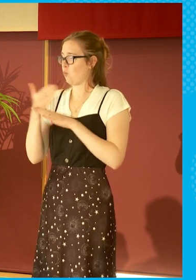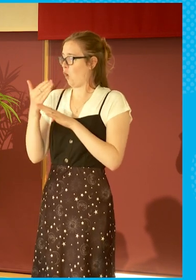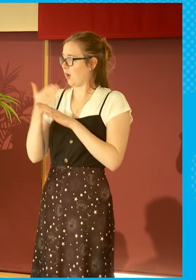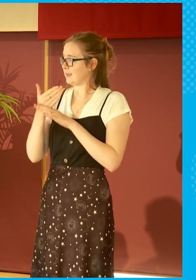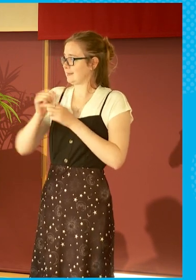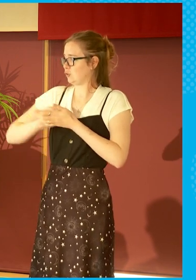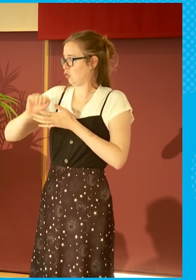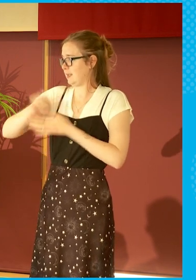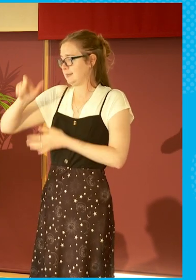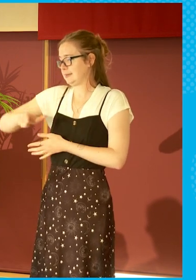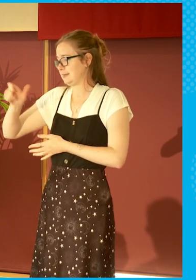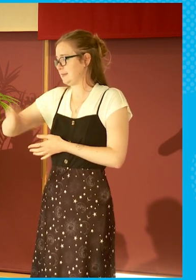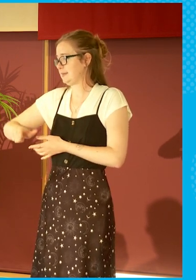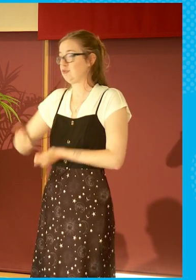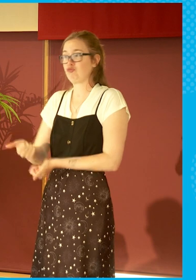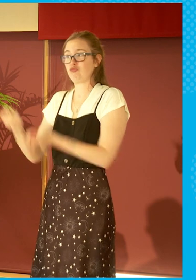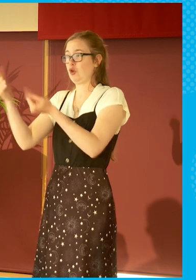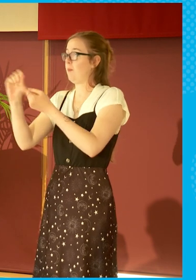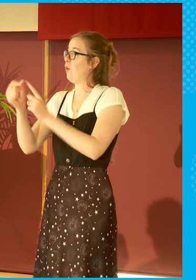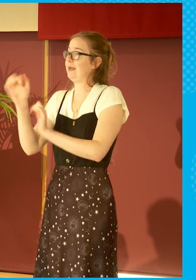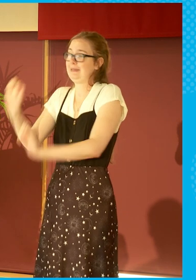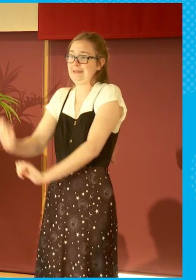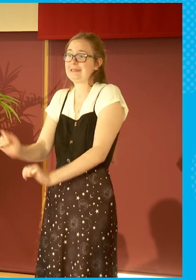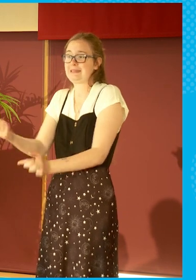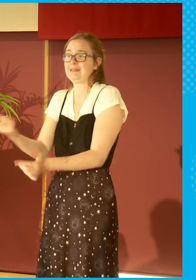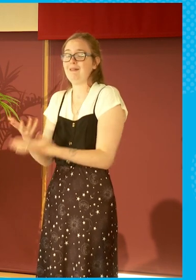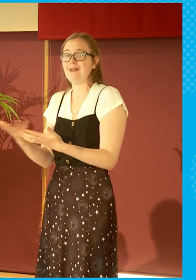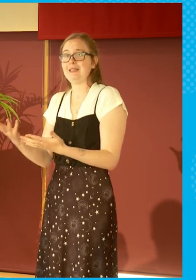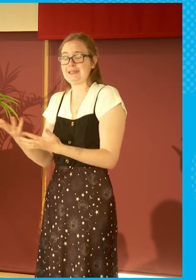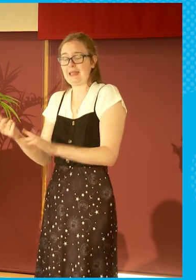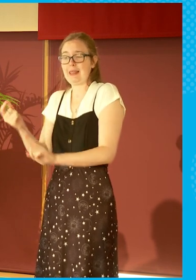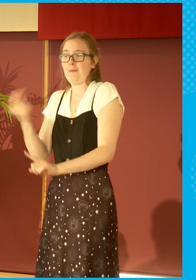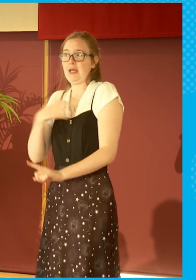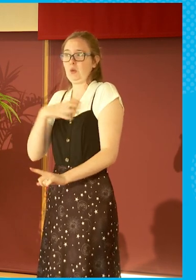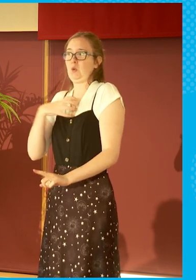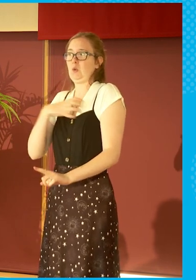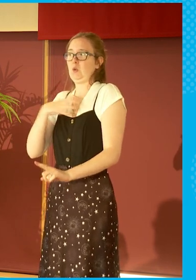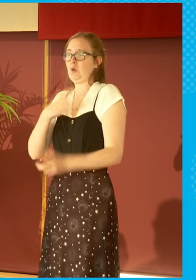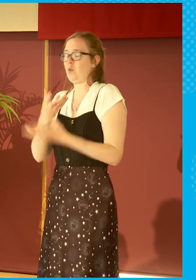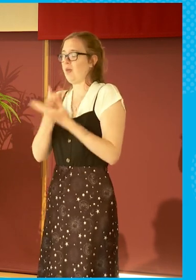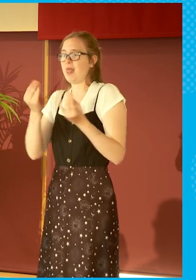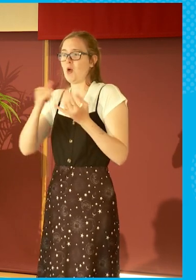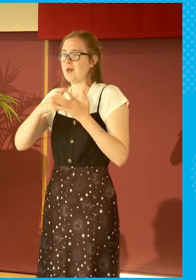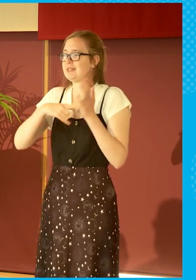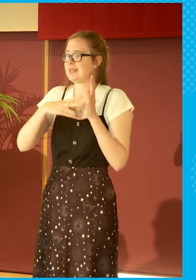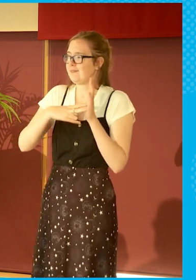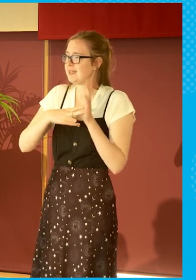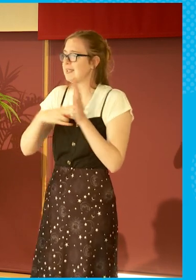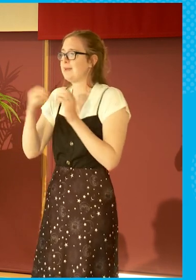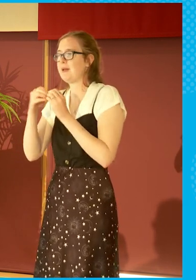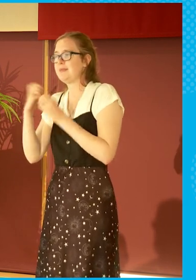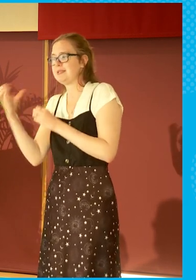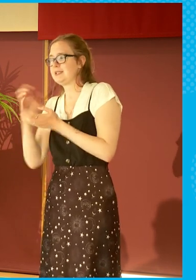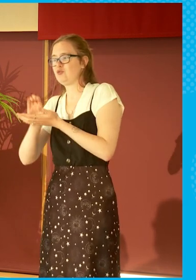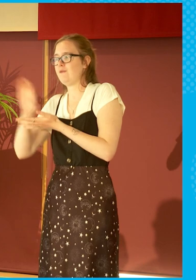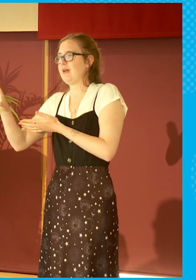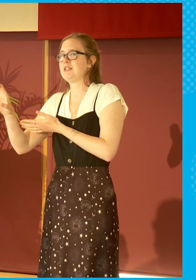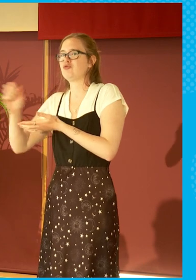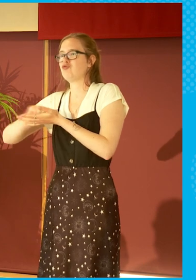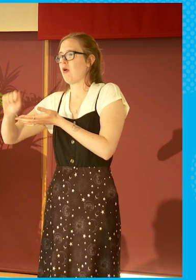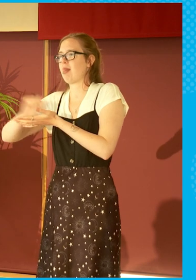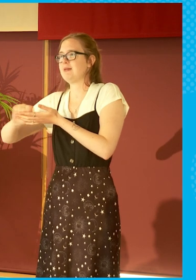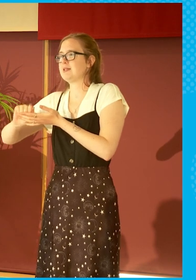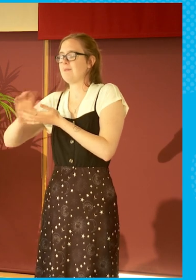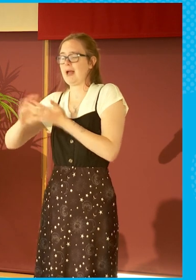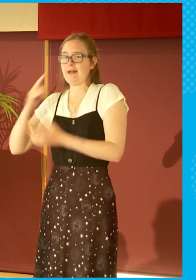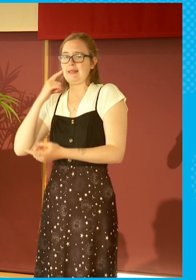is well made. And in many ways, it's frightening. And without STV and the BBC investing in journalism, I sort of started